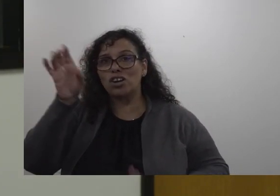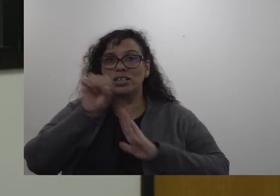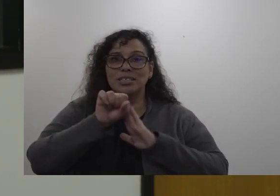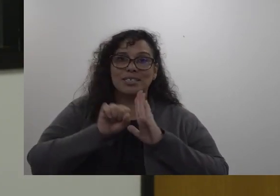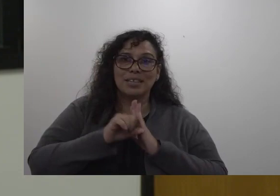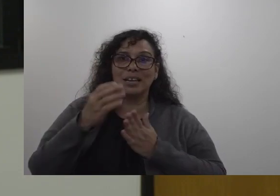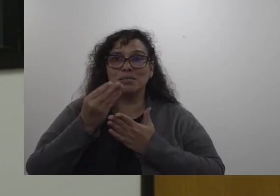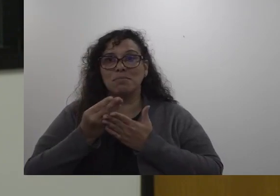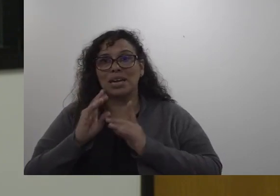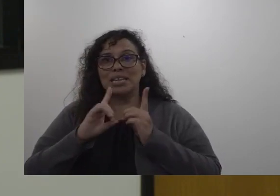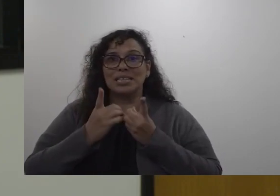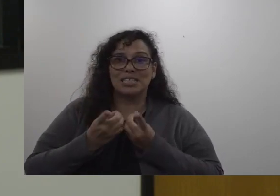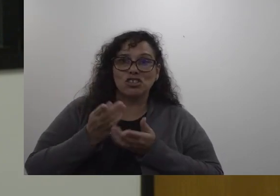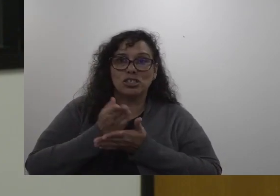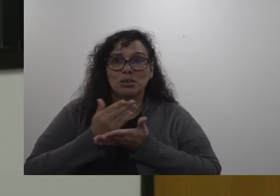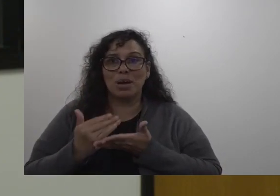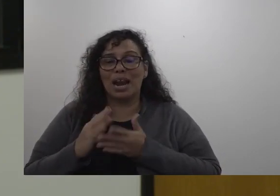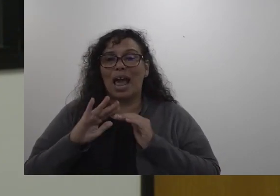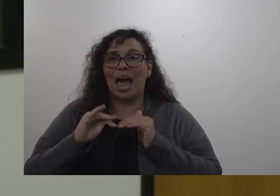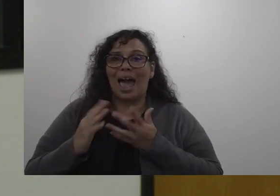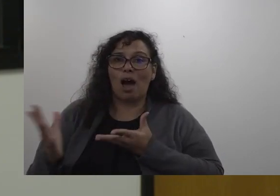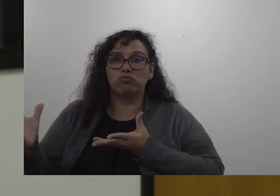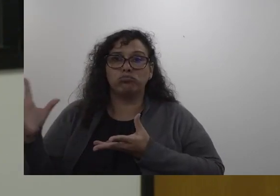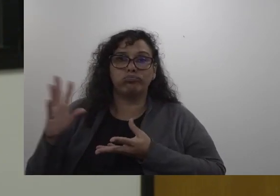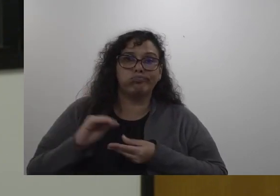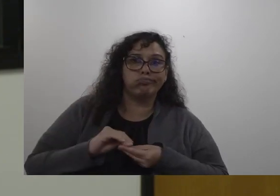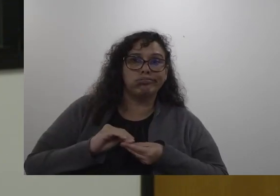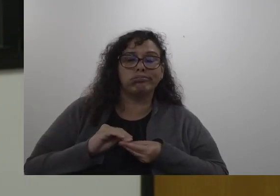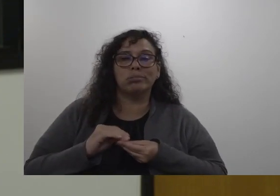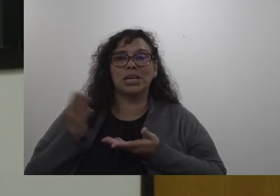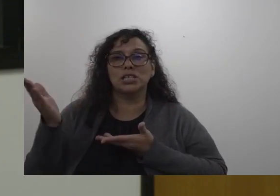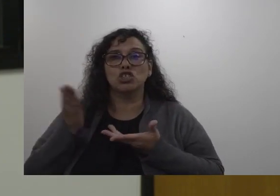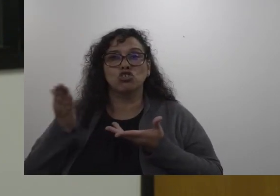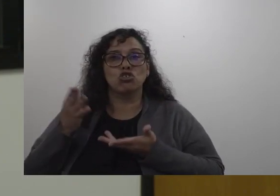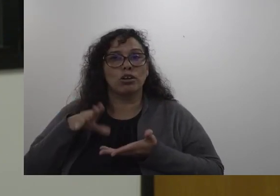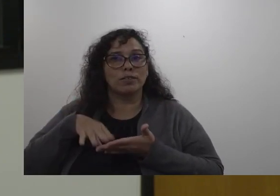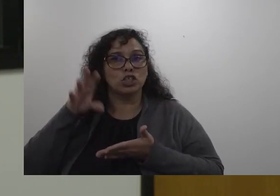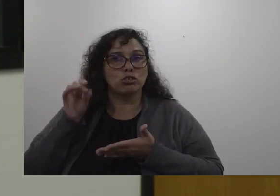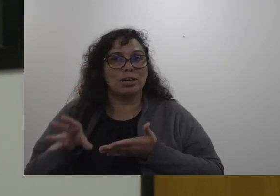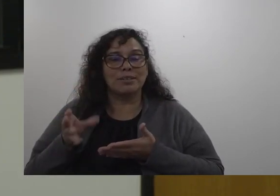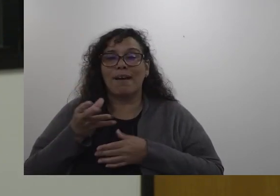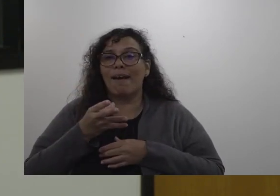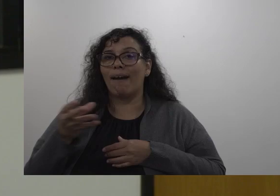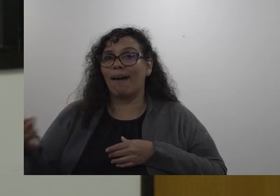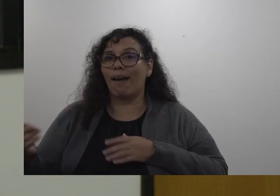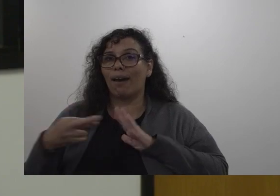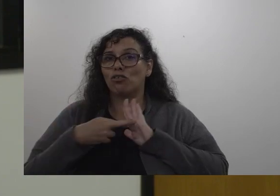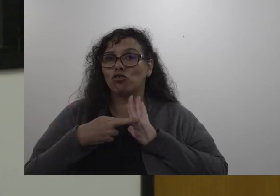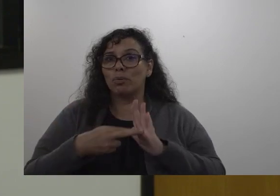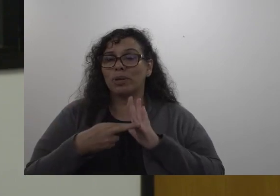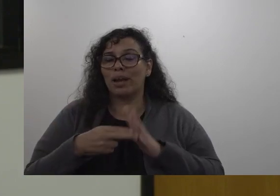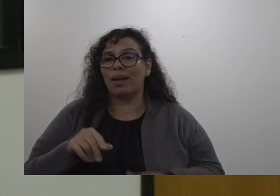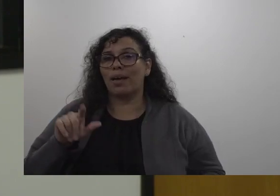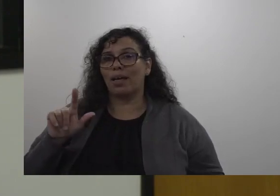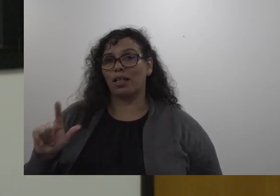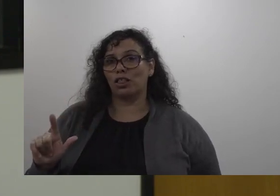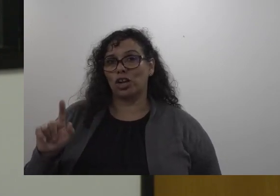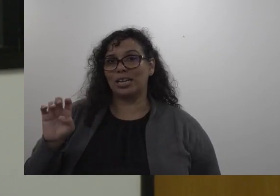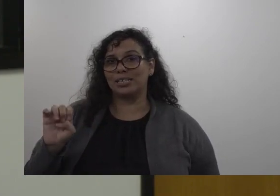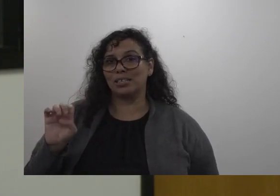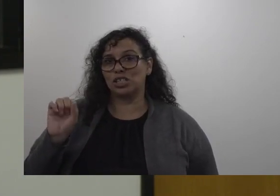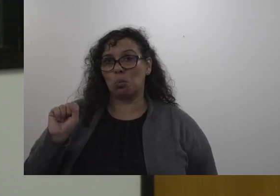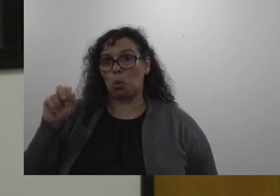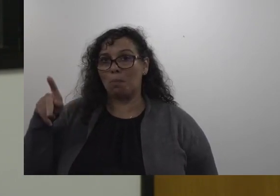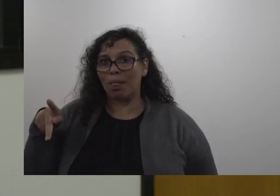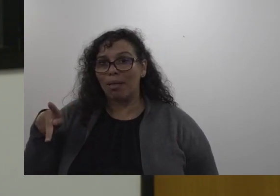district budget and how those have been braided together in service to our students and what's represented in the learning acceleration support plan